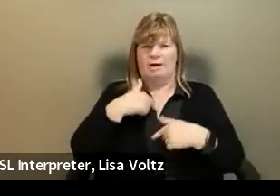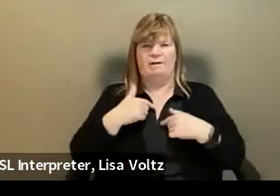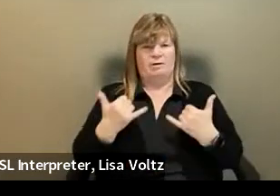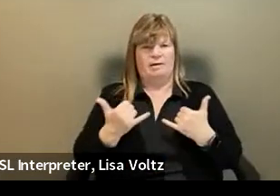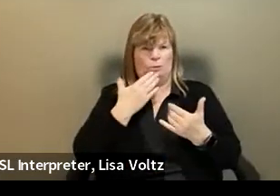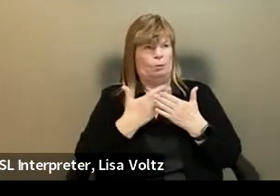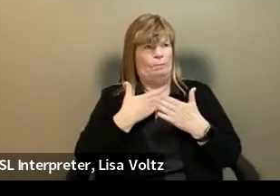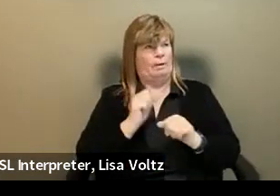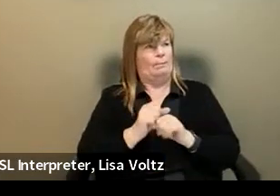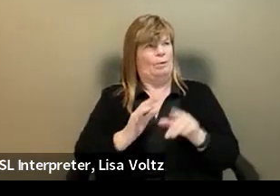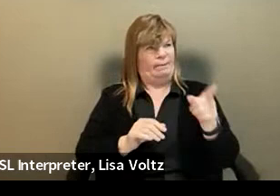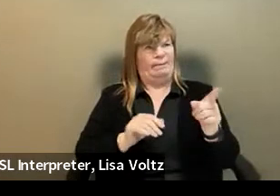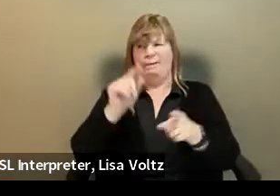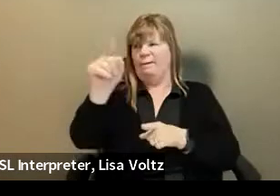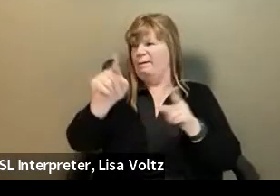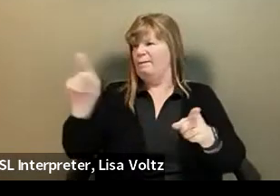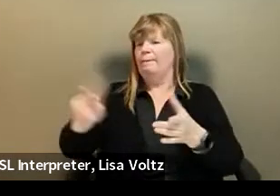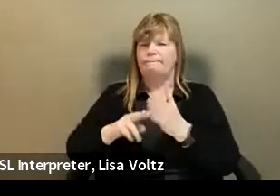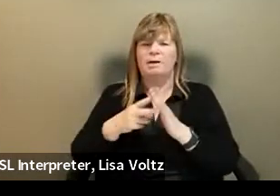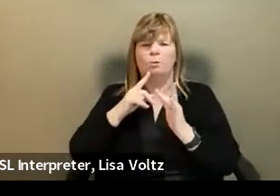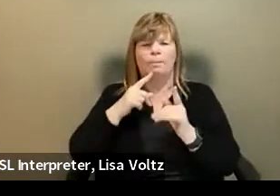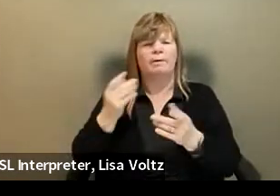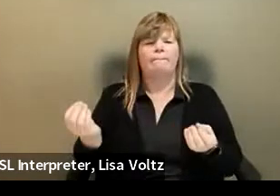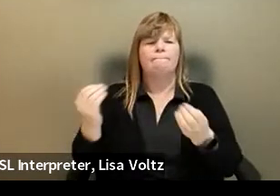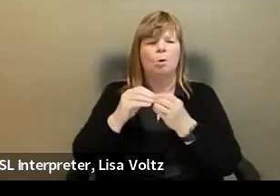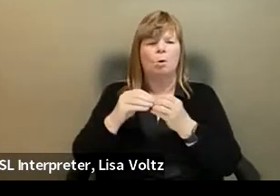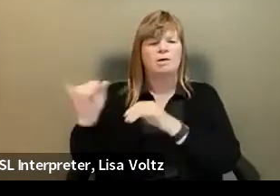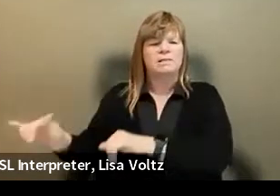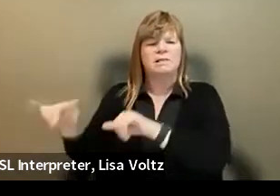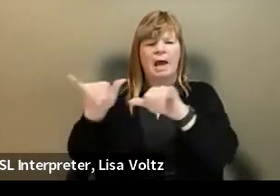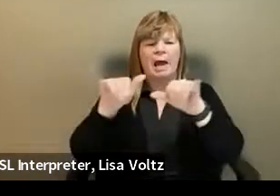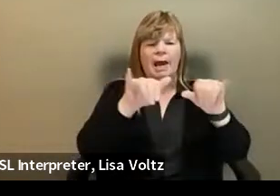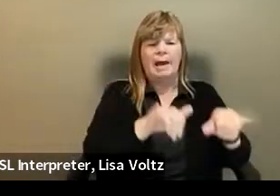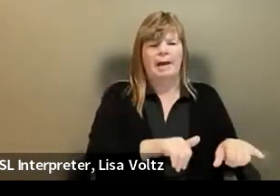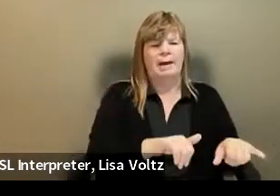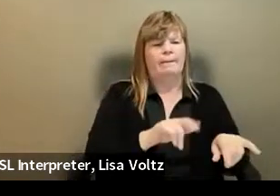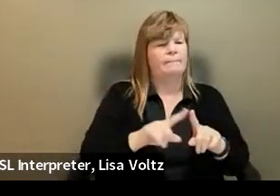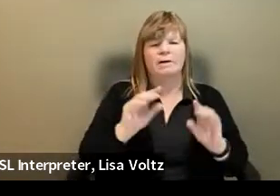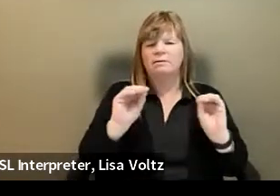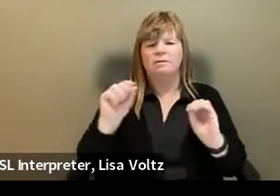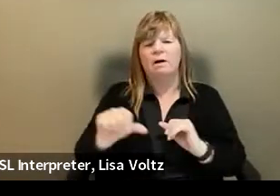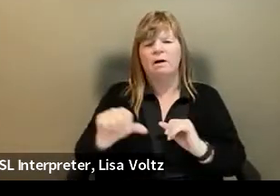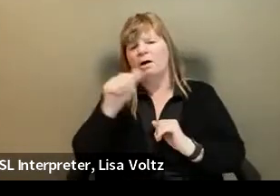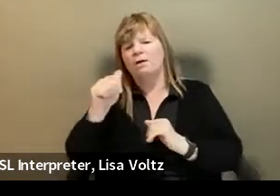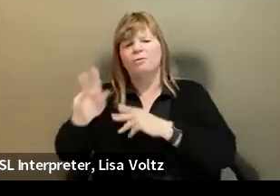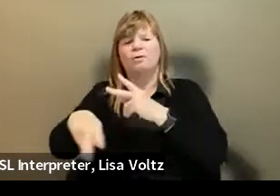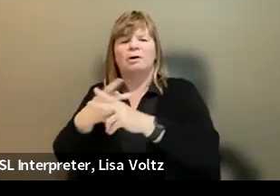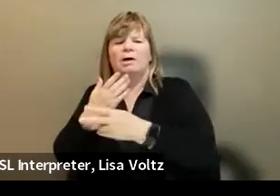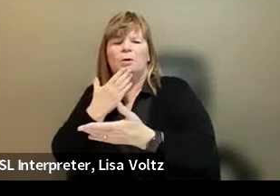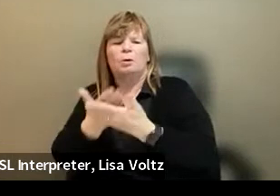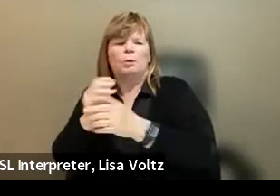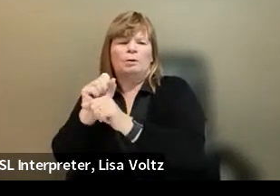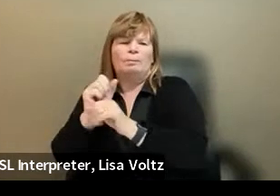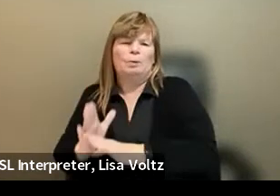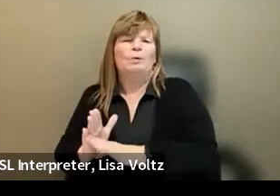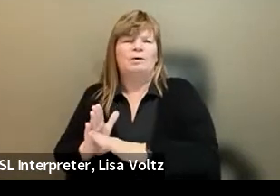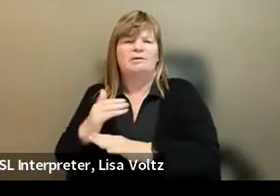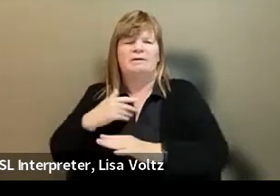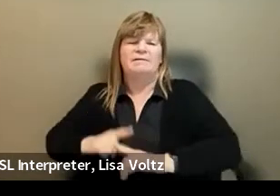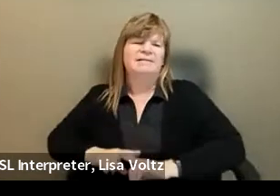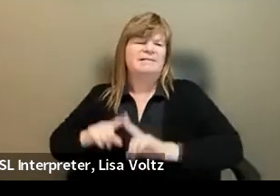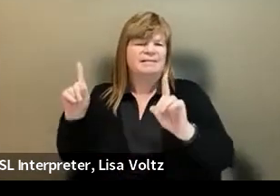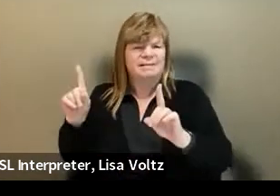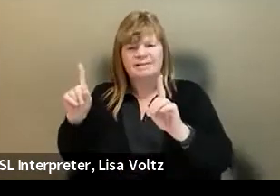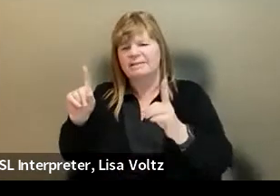employees, and you're going to get more of your current good employees, but none of the other good employees who came through a different way,